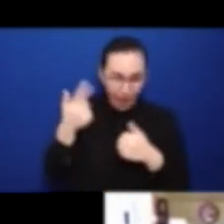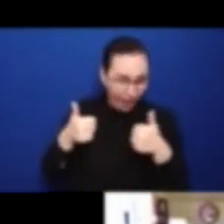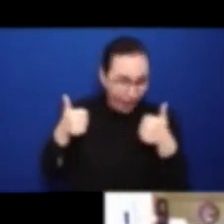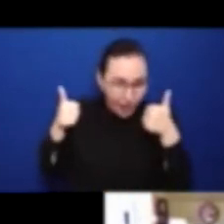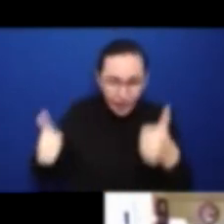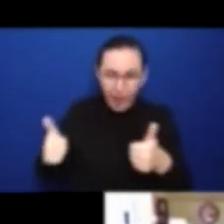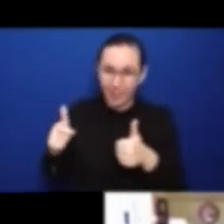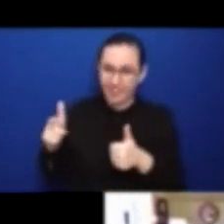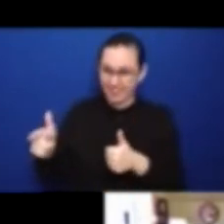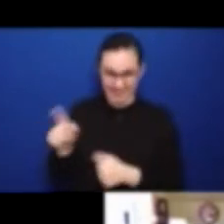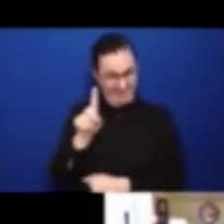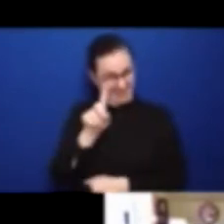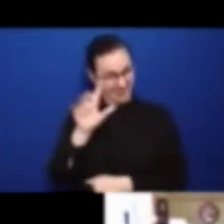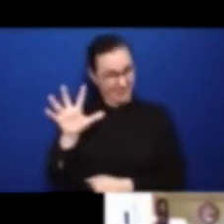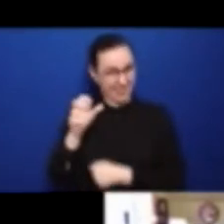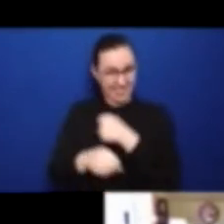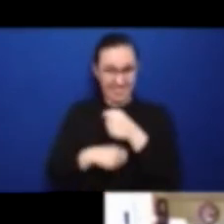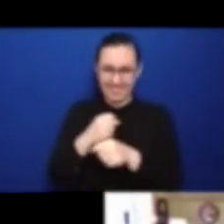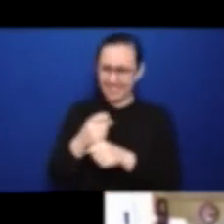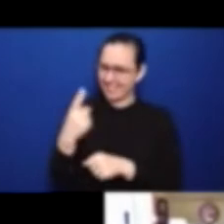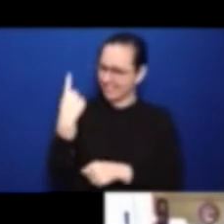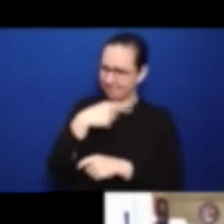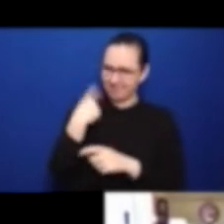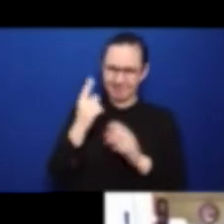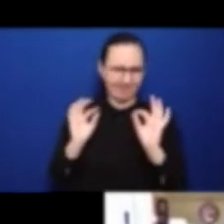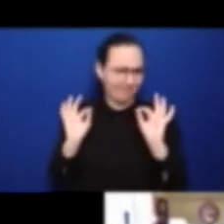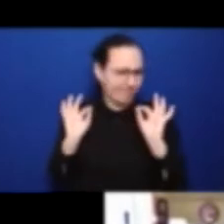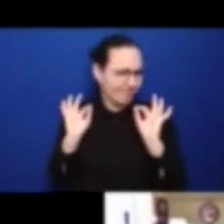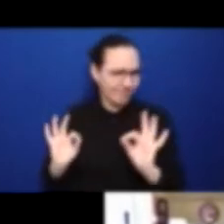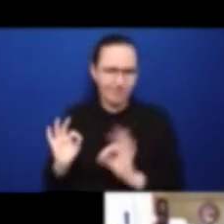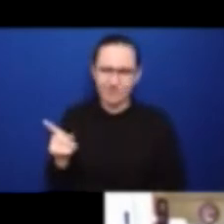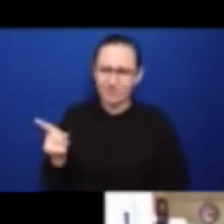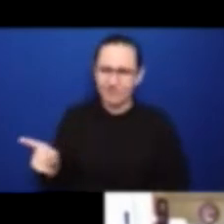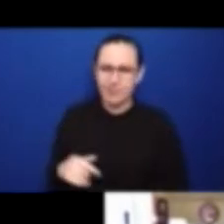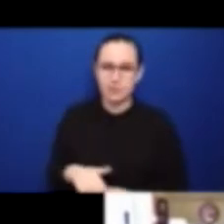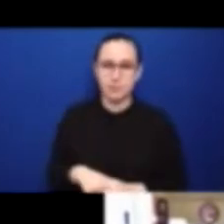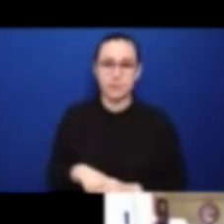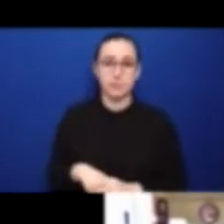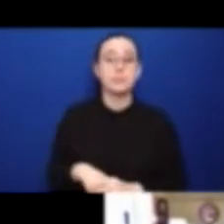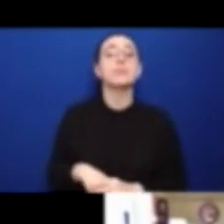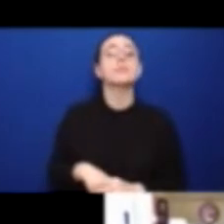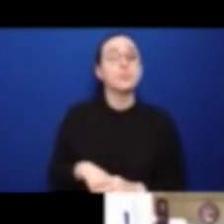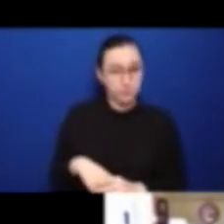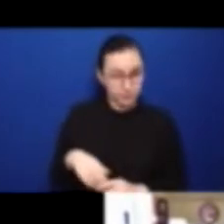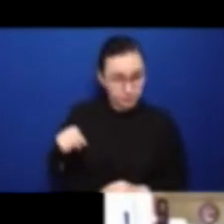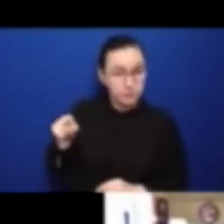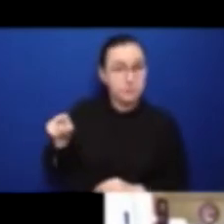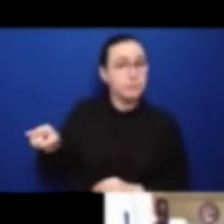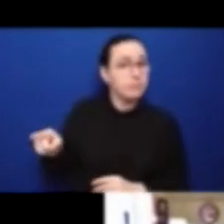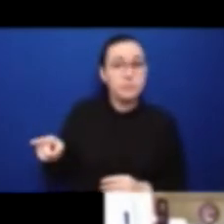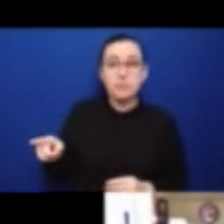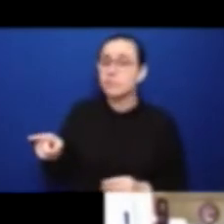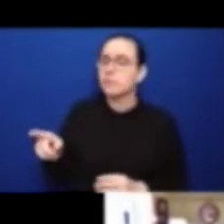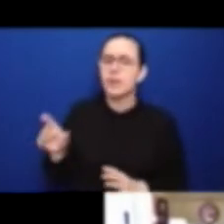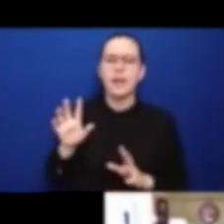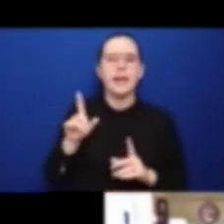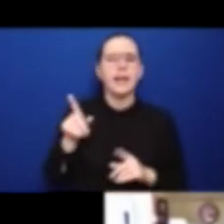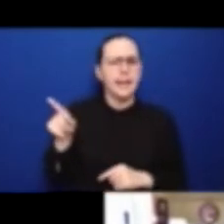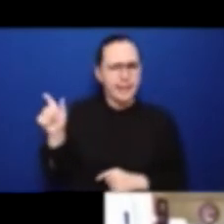because Andrew worked in those days for the foreign ministry of the government of New Zealand as a